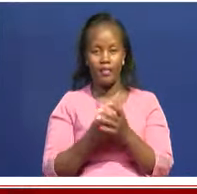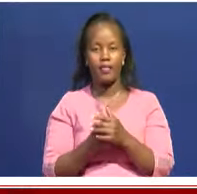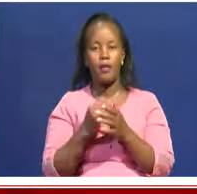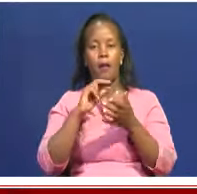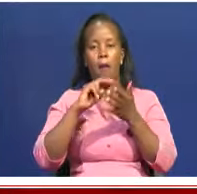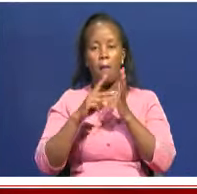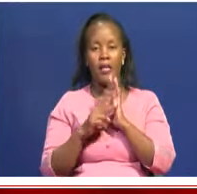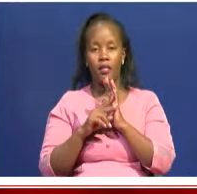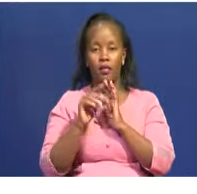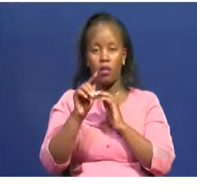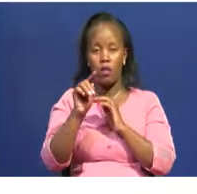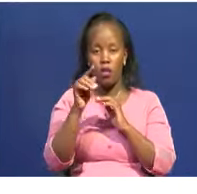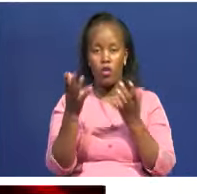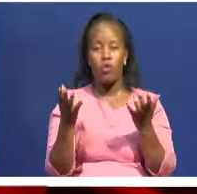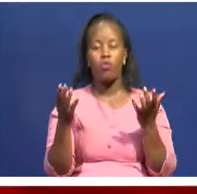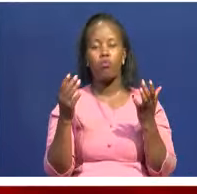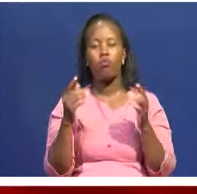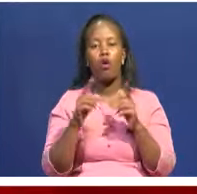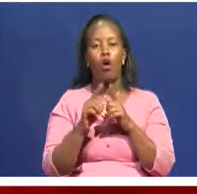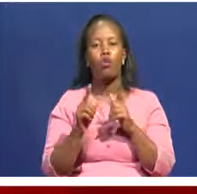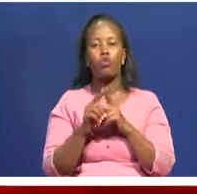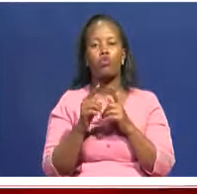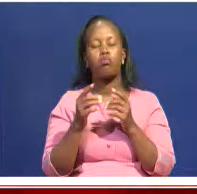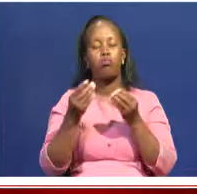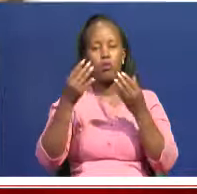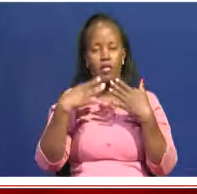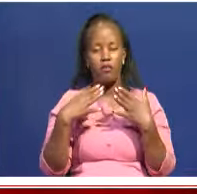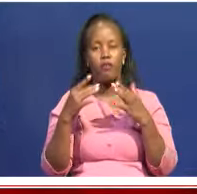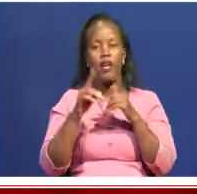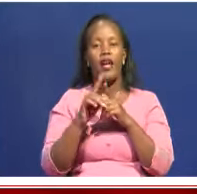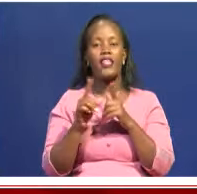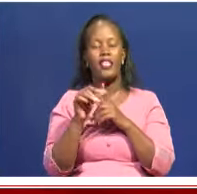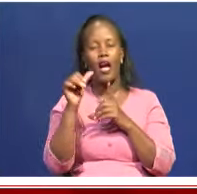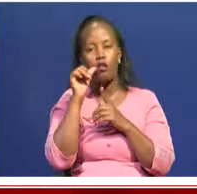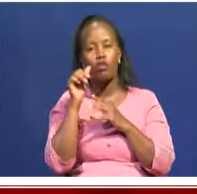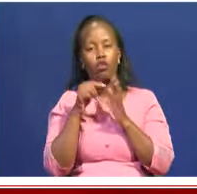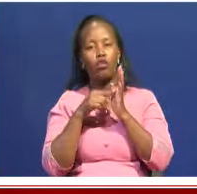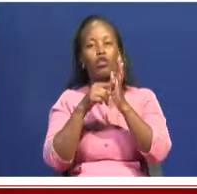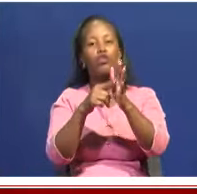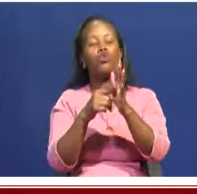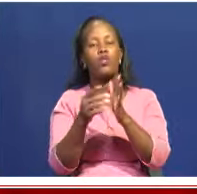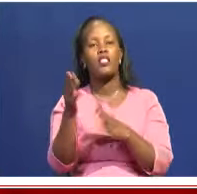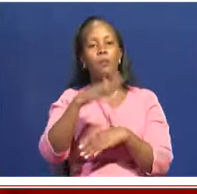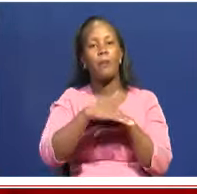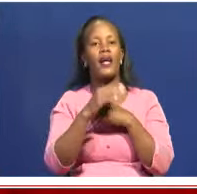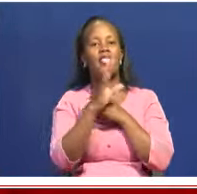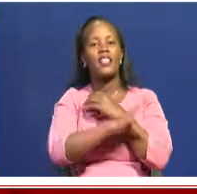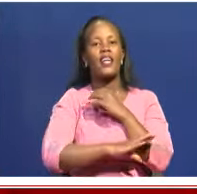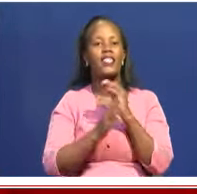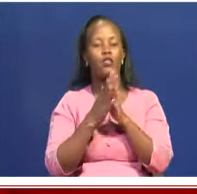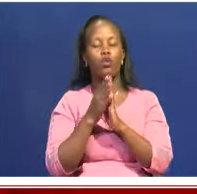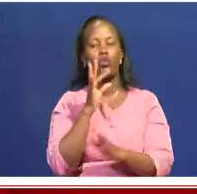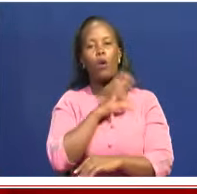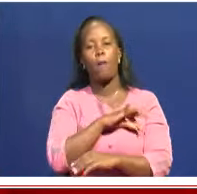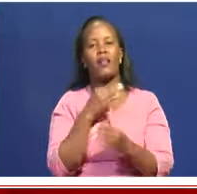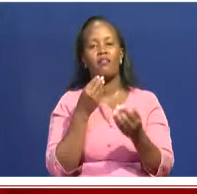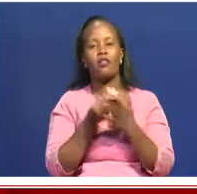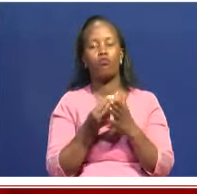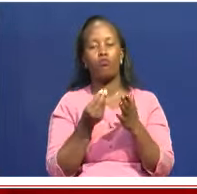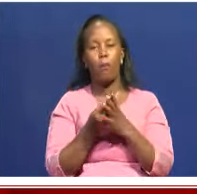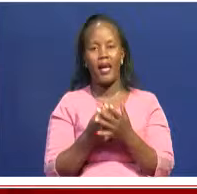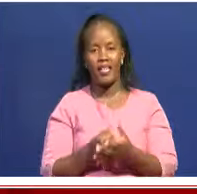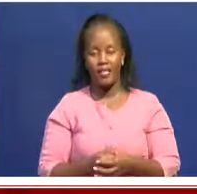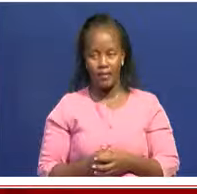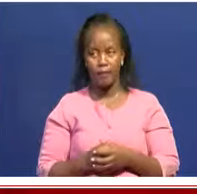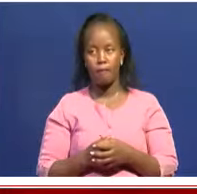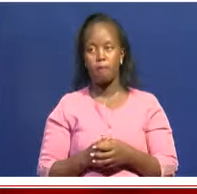of them, you're giving them to us as the British and we're taking them back home to our museums to showcase them and get money out of them. So, yeah, so for